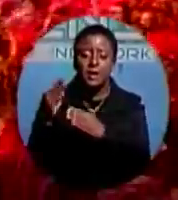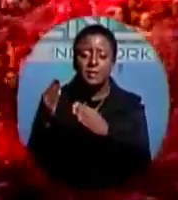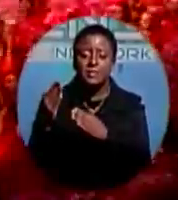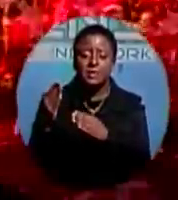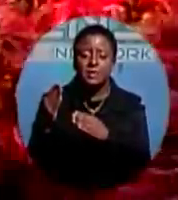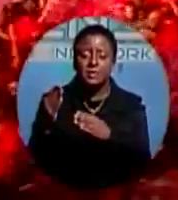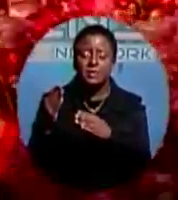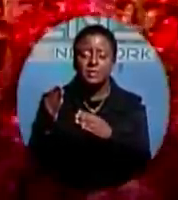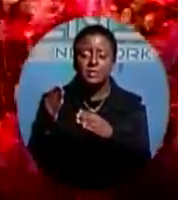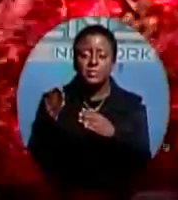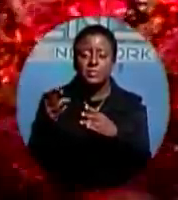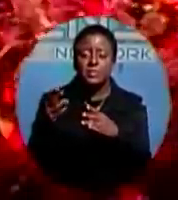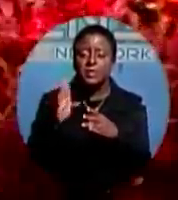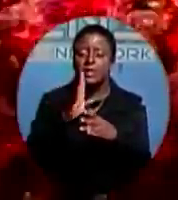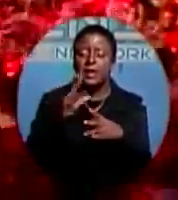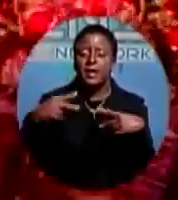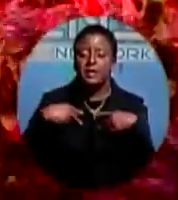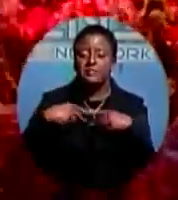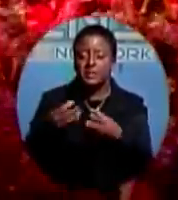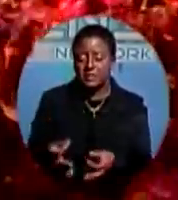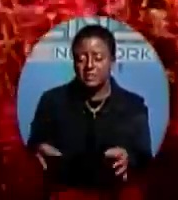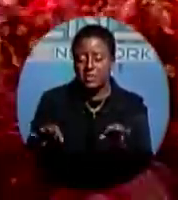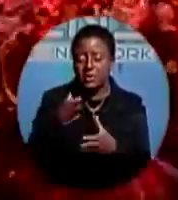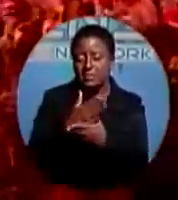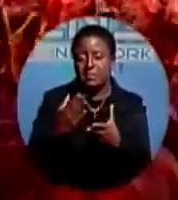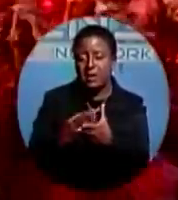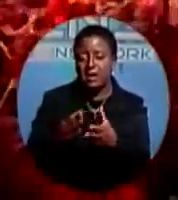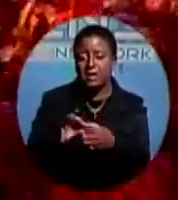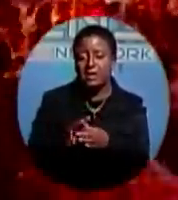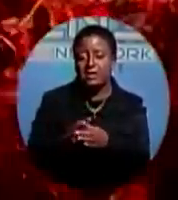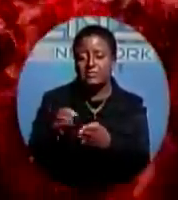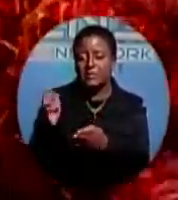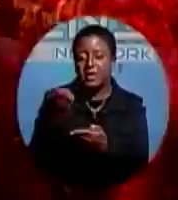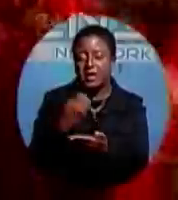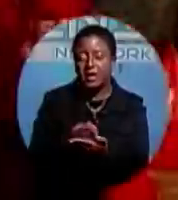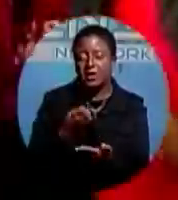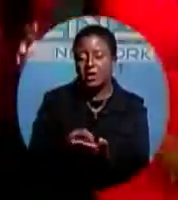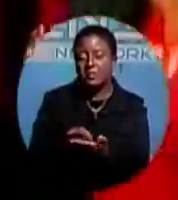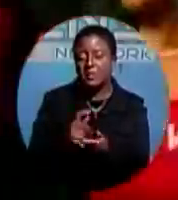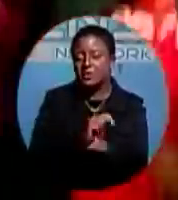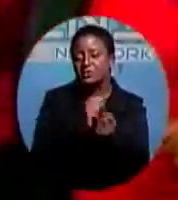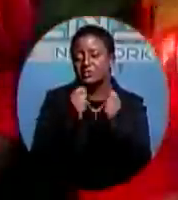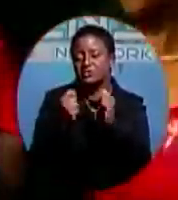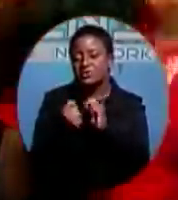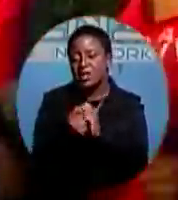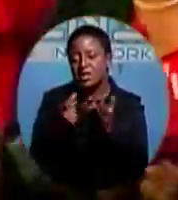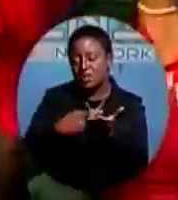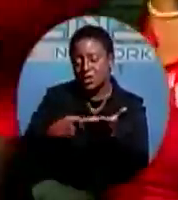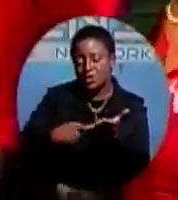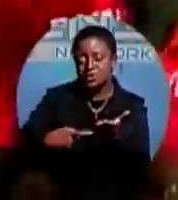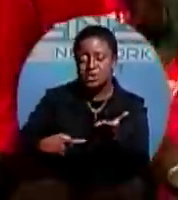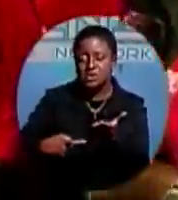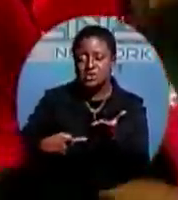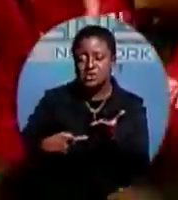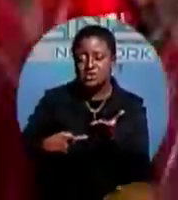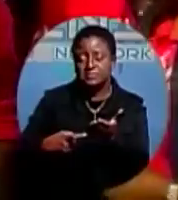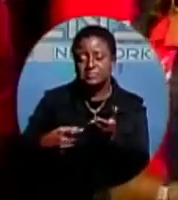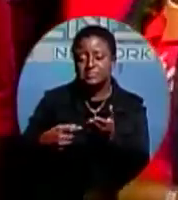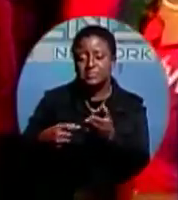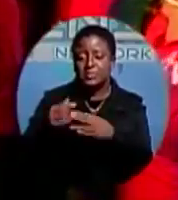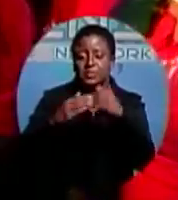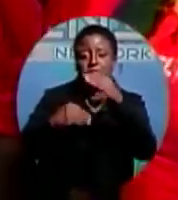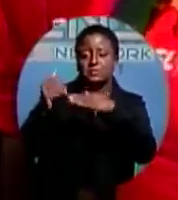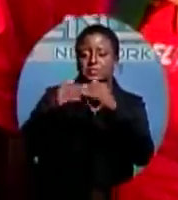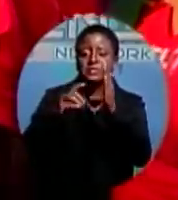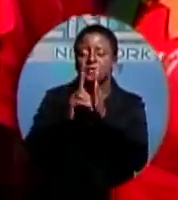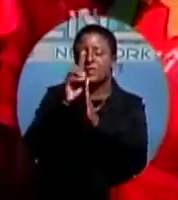economic and trade mission Mr. Ingram says he intends to lead to Brazil and Latin American early in his new term. Infrastructural development for East